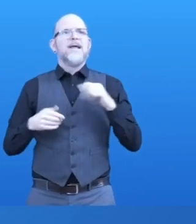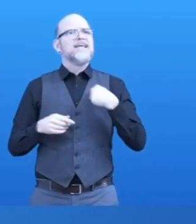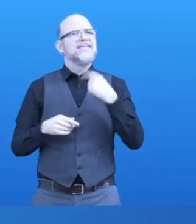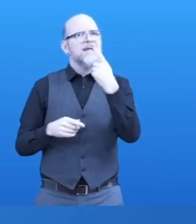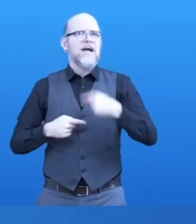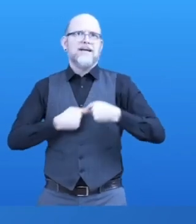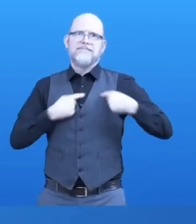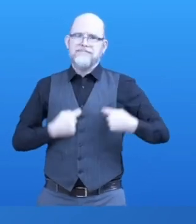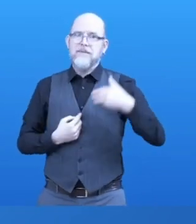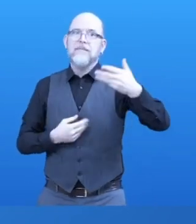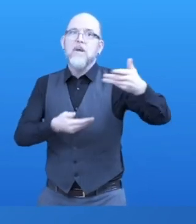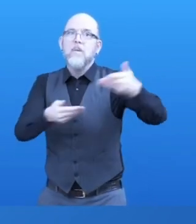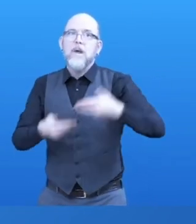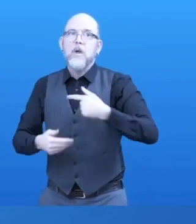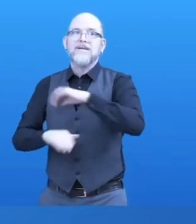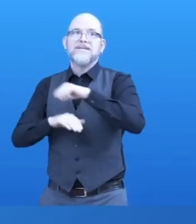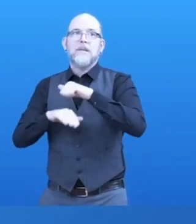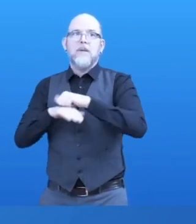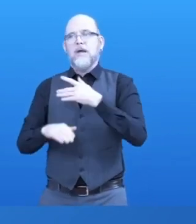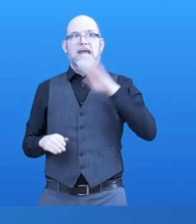you for your attention, and I look forward to working with you.